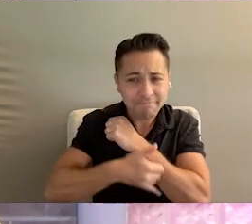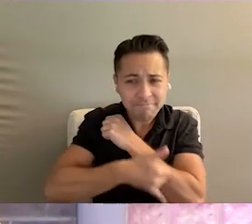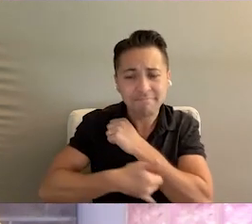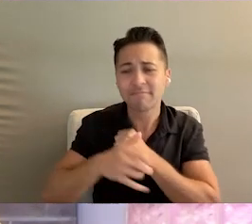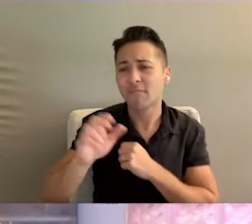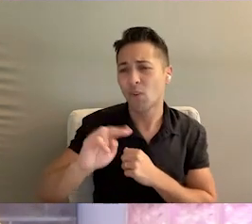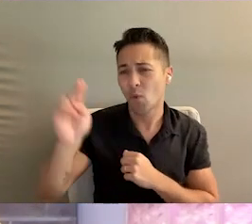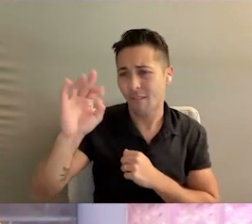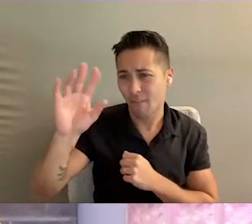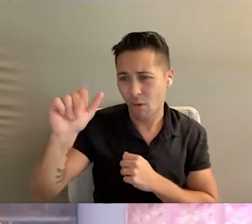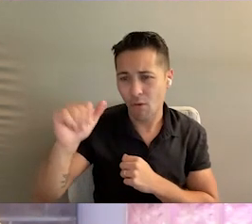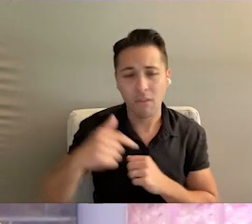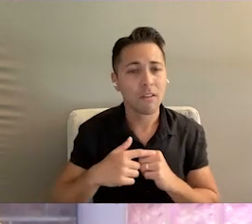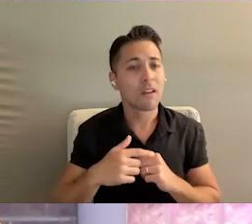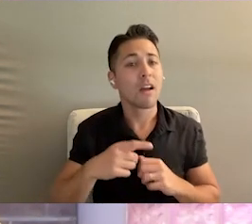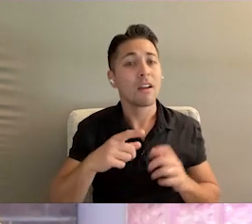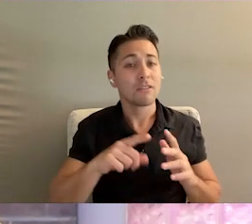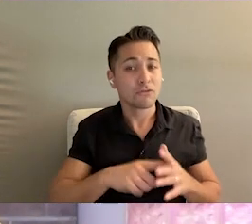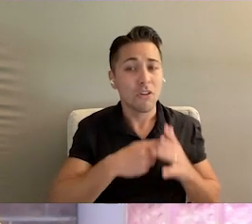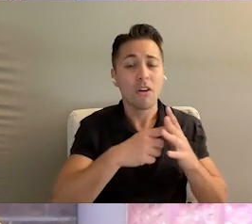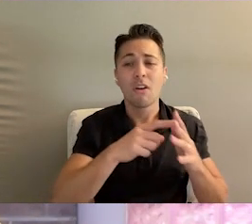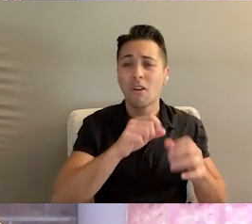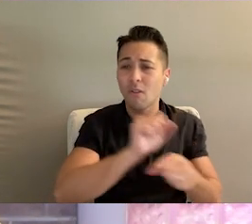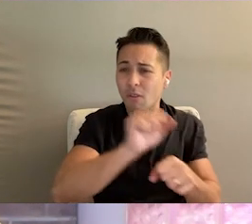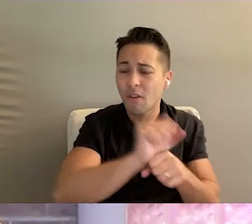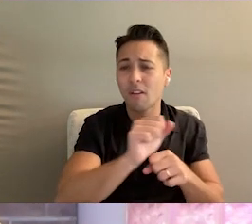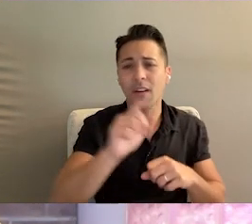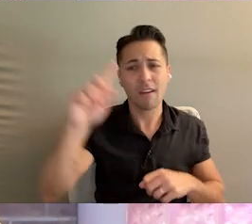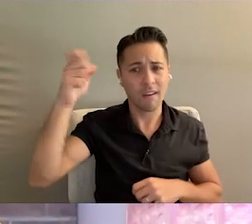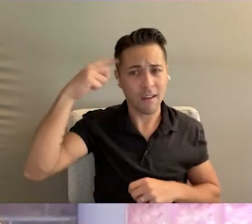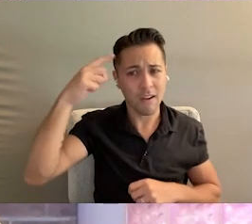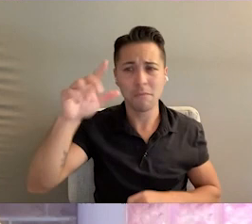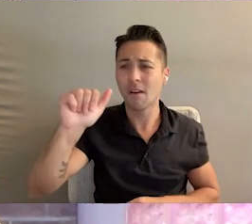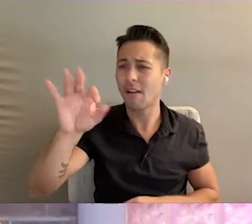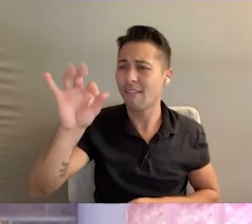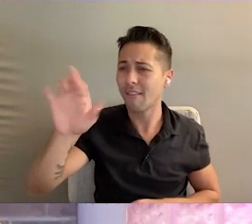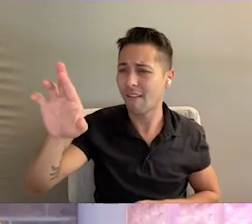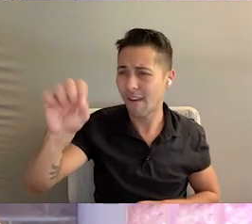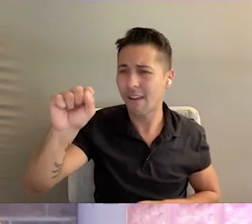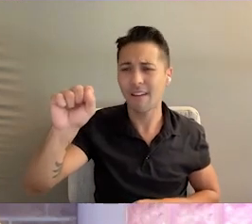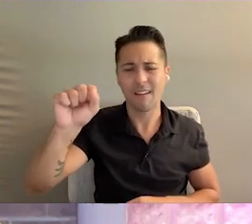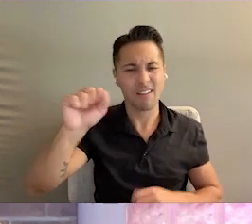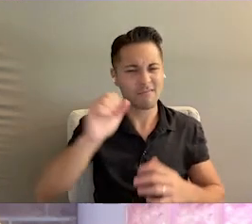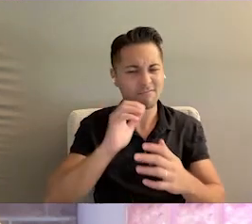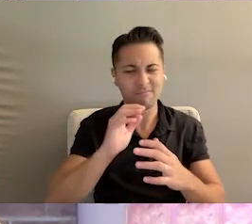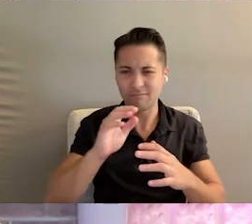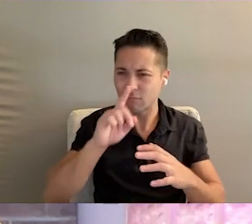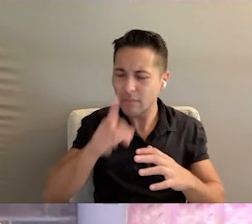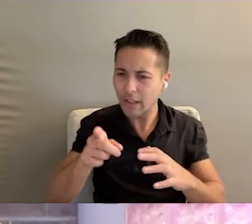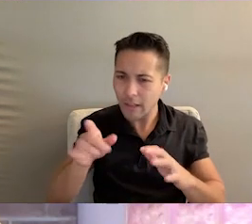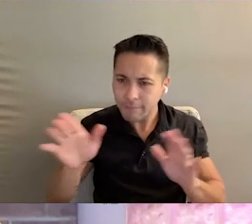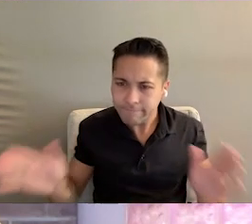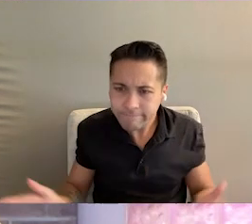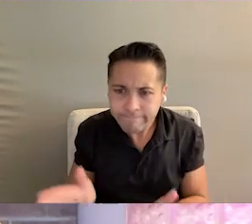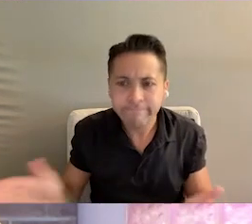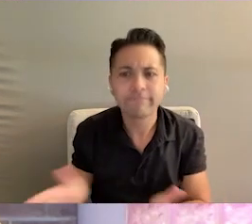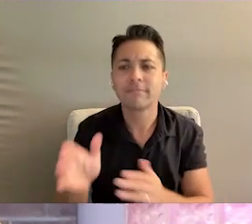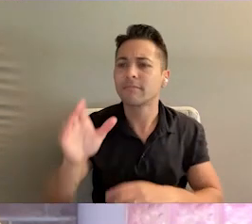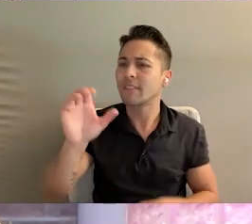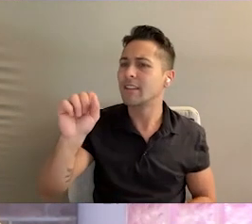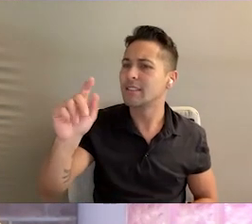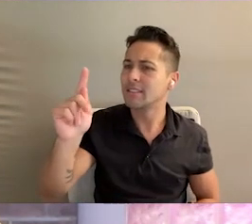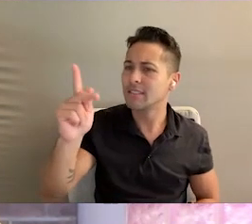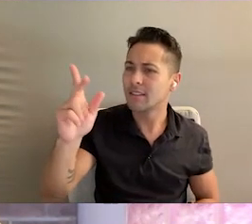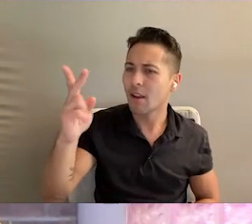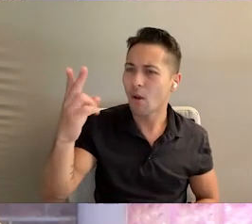Professionally, I began my career in the private sector, working within government affairs, which reinforced a vital core basis for the importance of